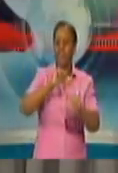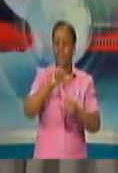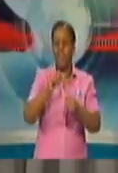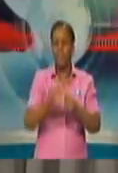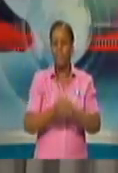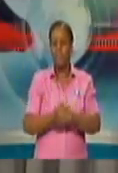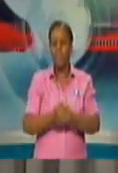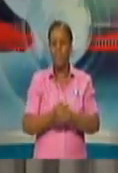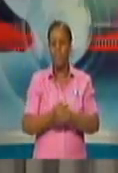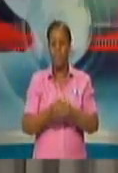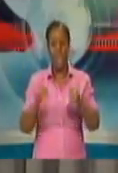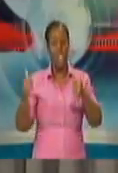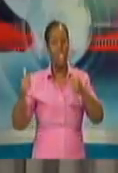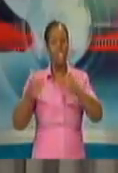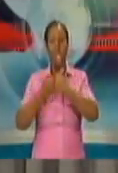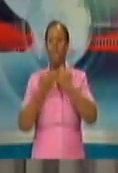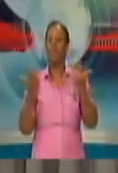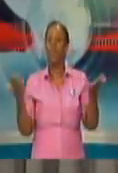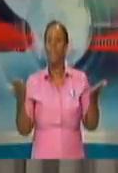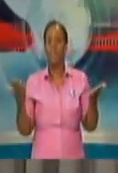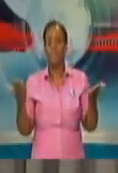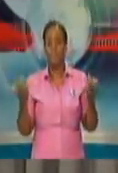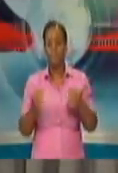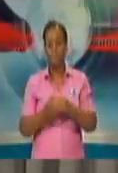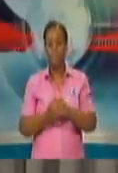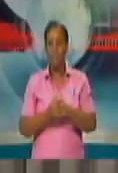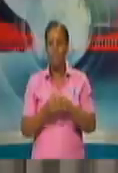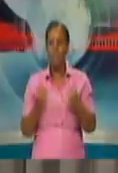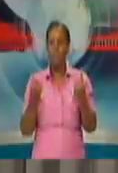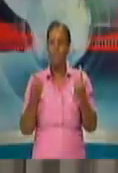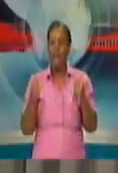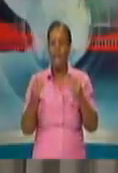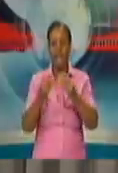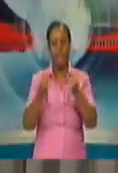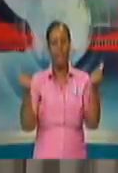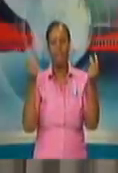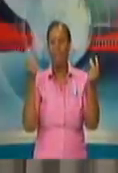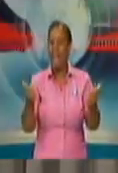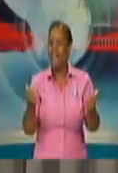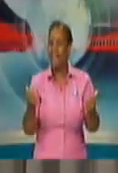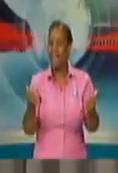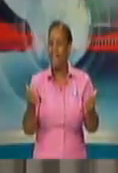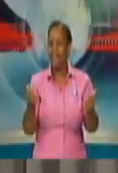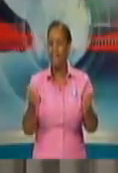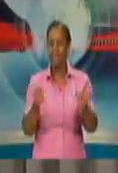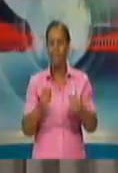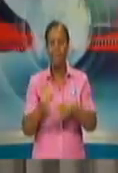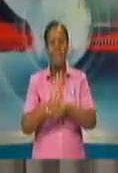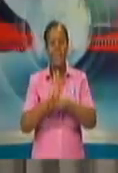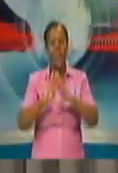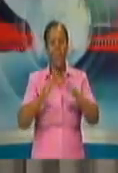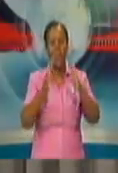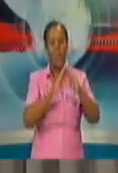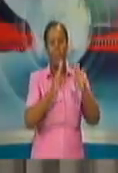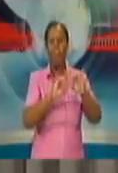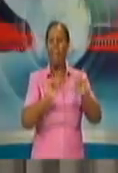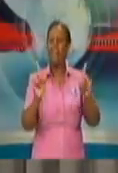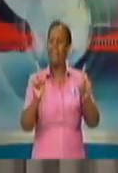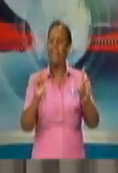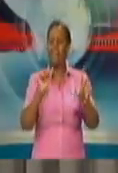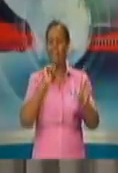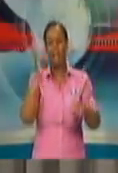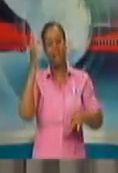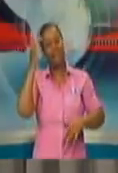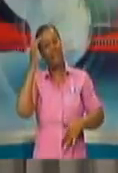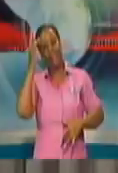back on track in the shortest possible period, but without eroding the gains made in maintaining the public health environment